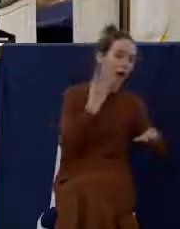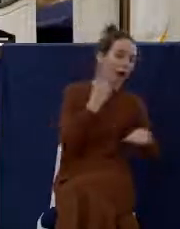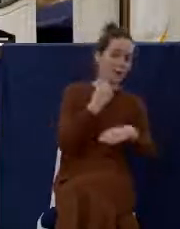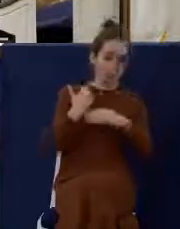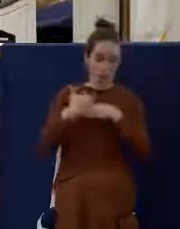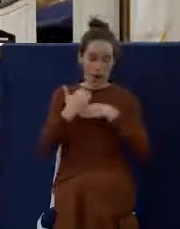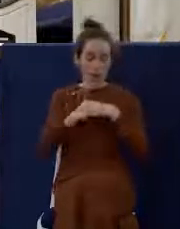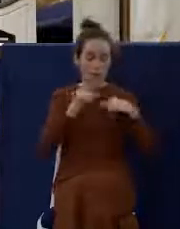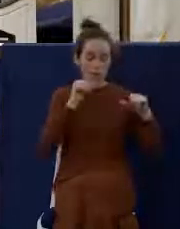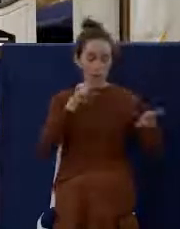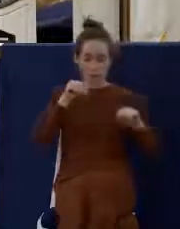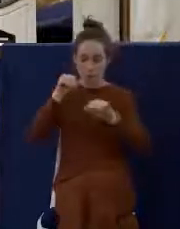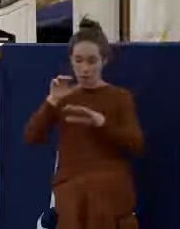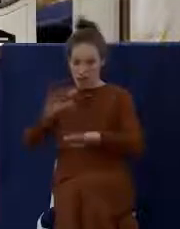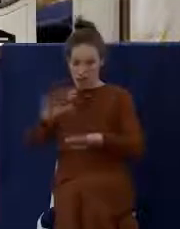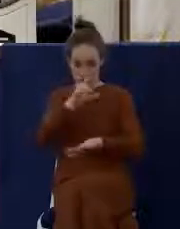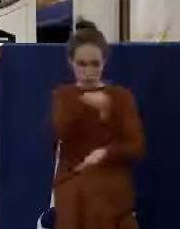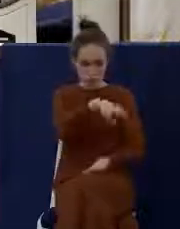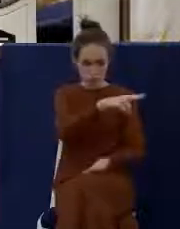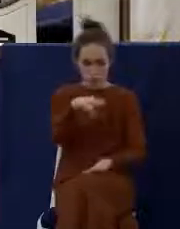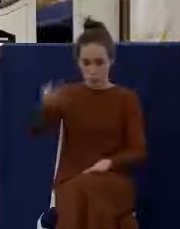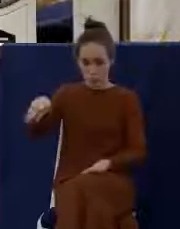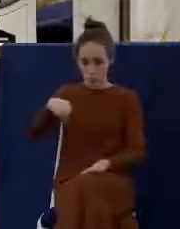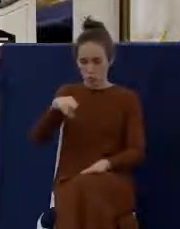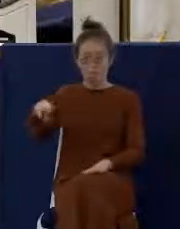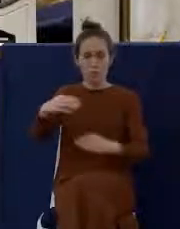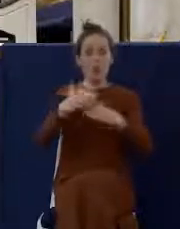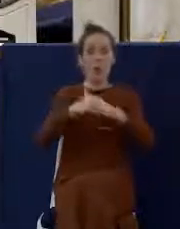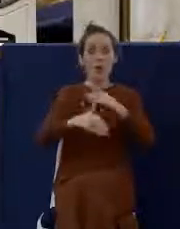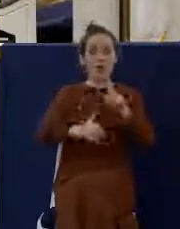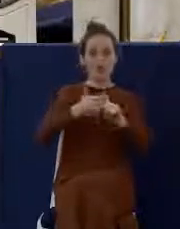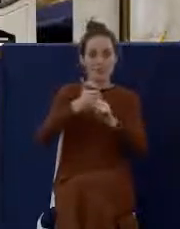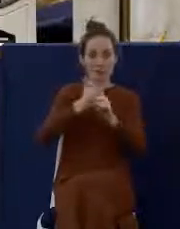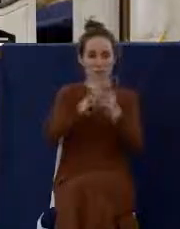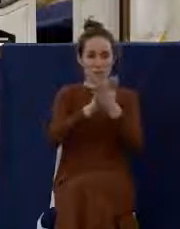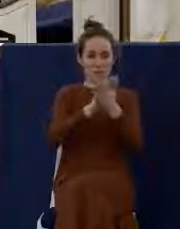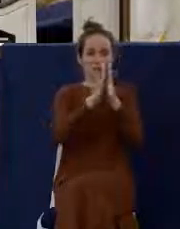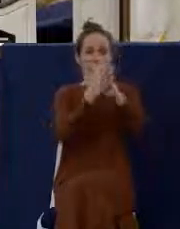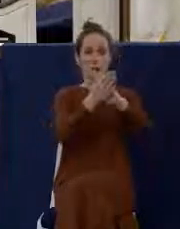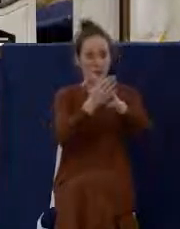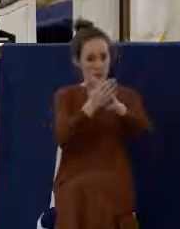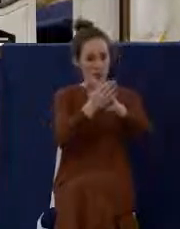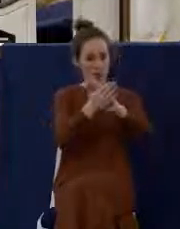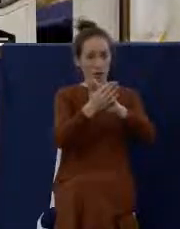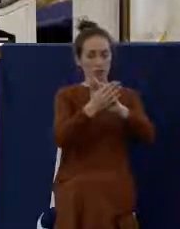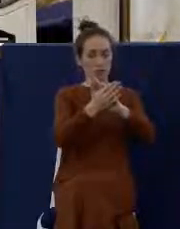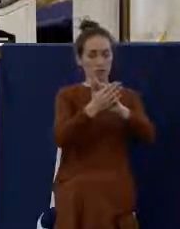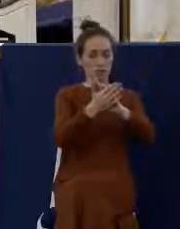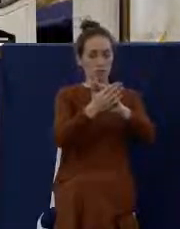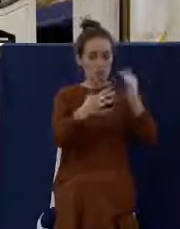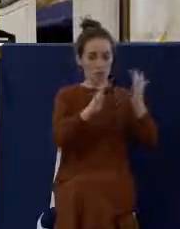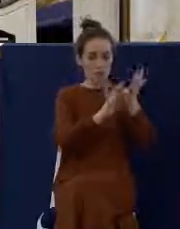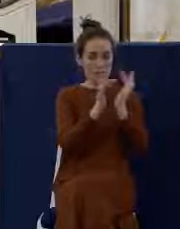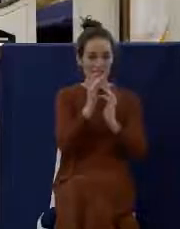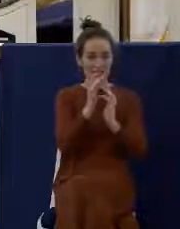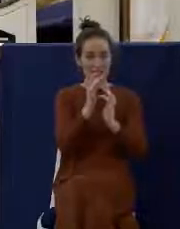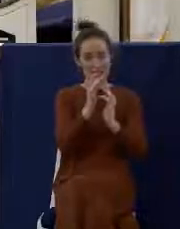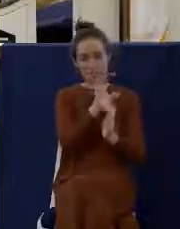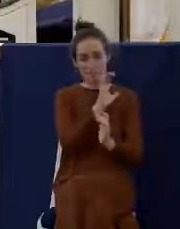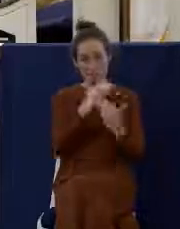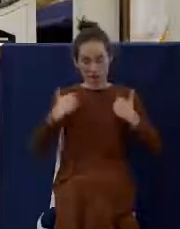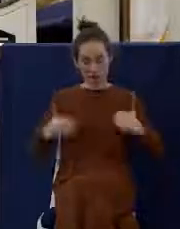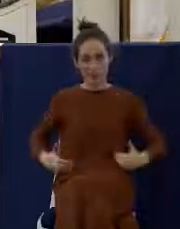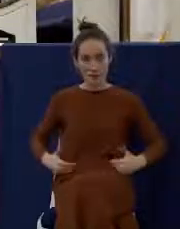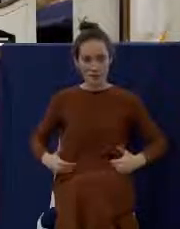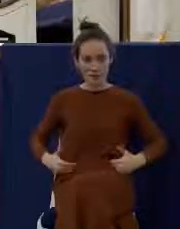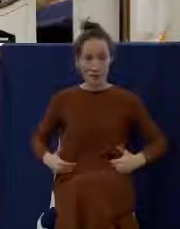bread becomes, it transforms into the body of Christ. And the grape